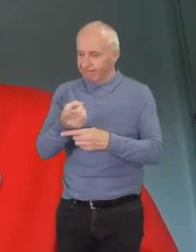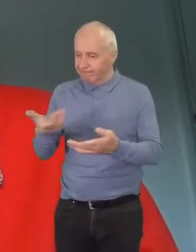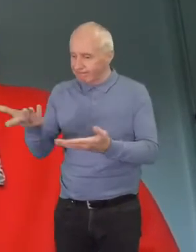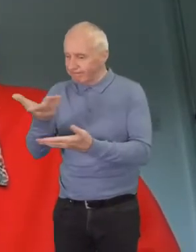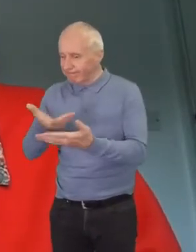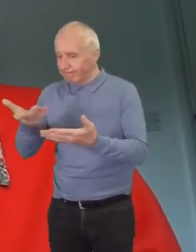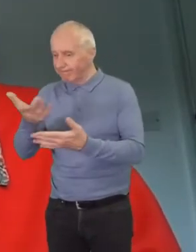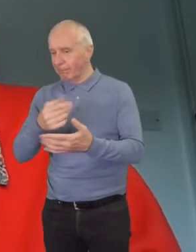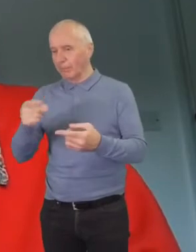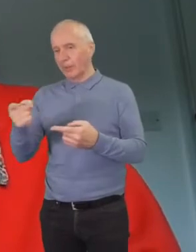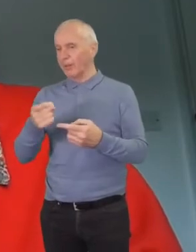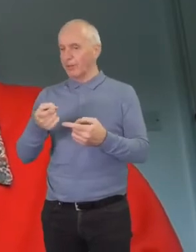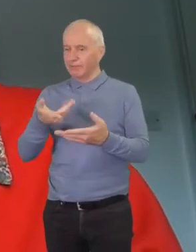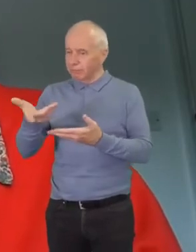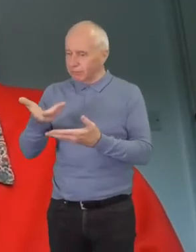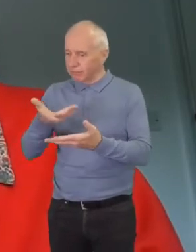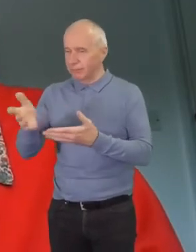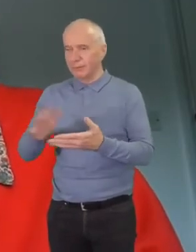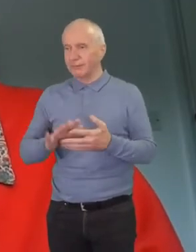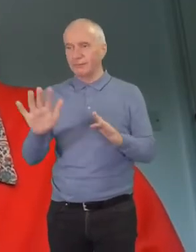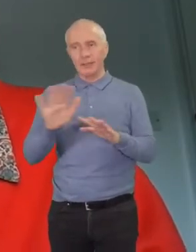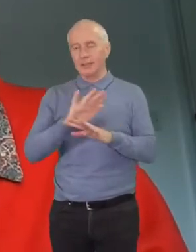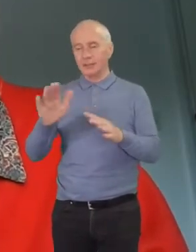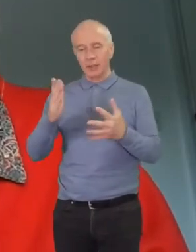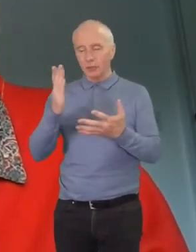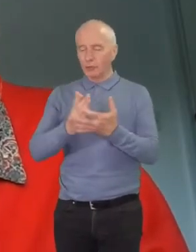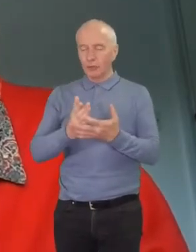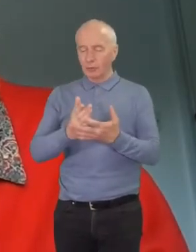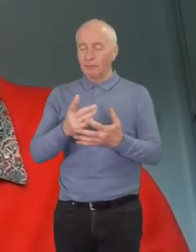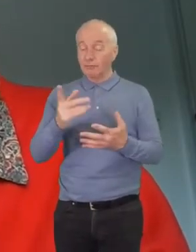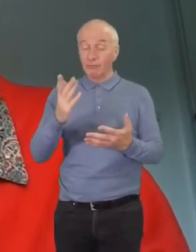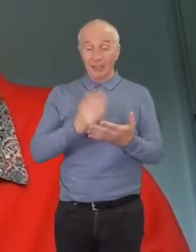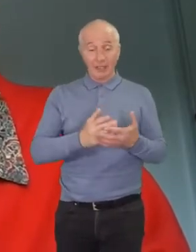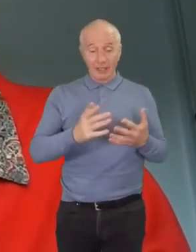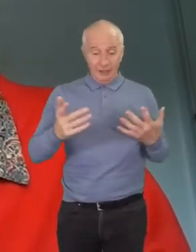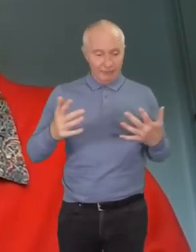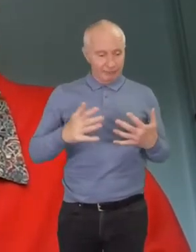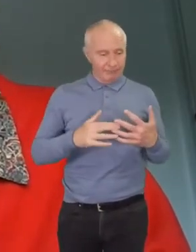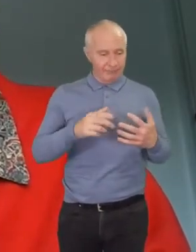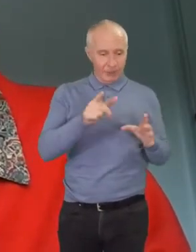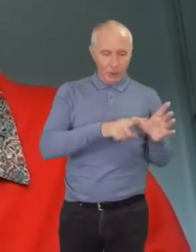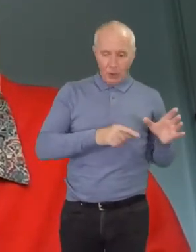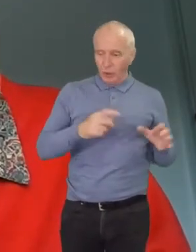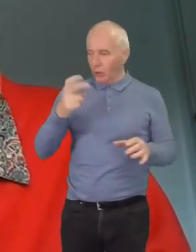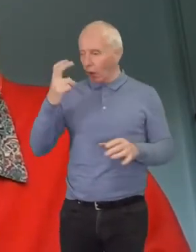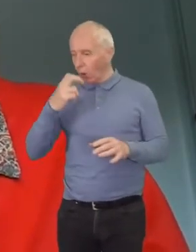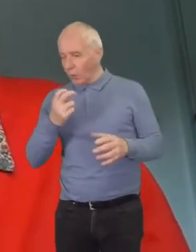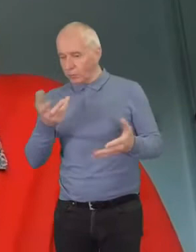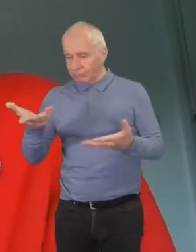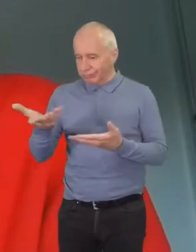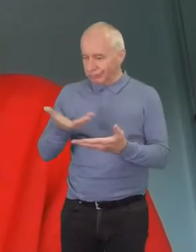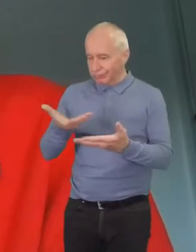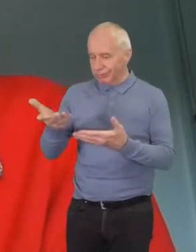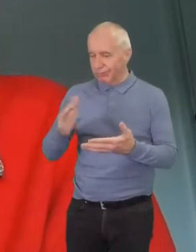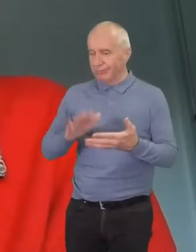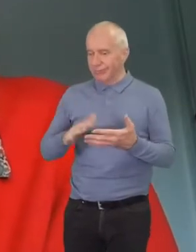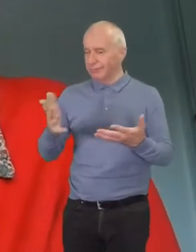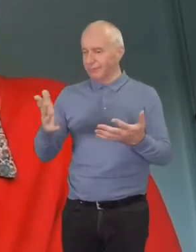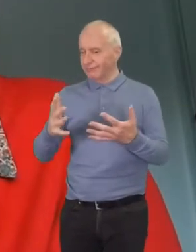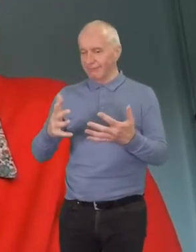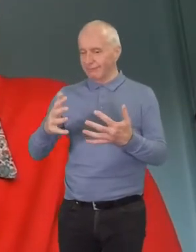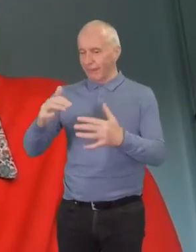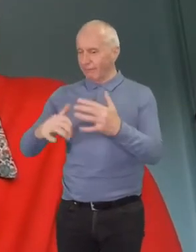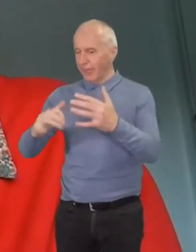wholly true perception. It's certainly not the only reason why intergenerational dialogue has often stalled in this area. The reason that these